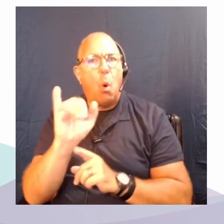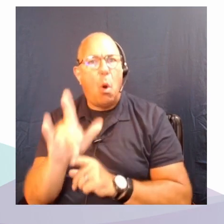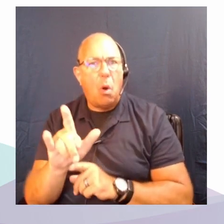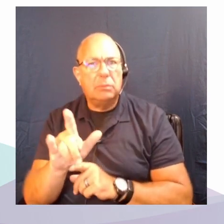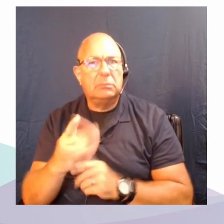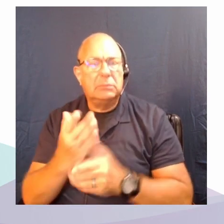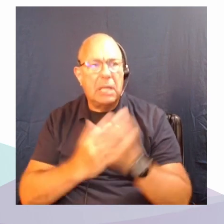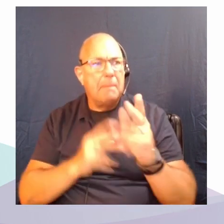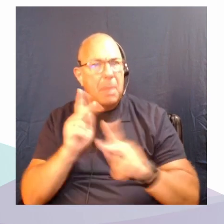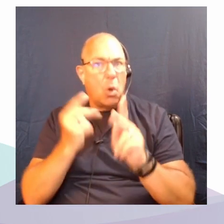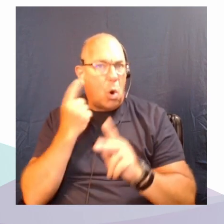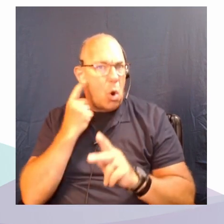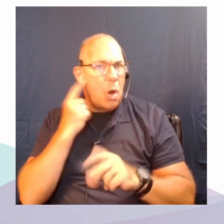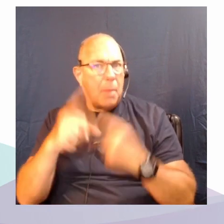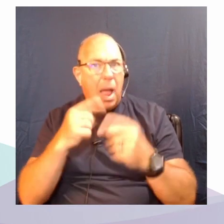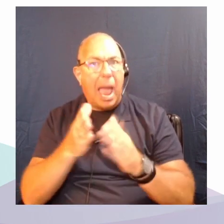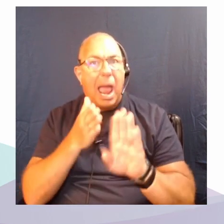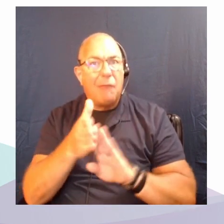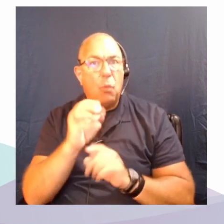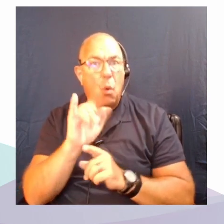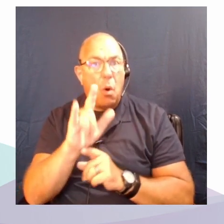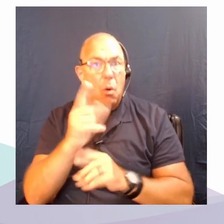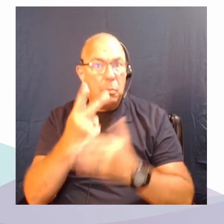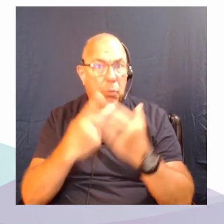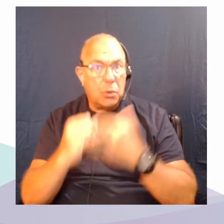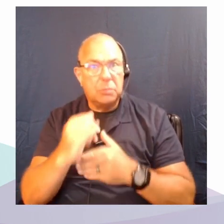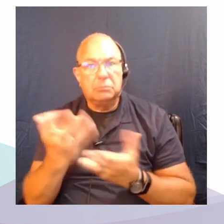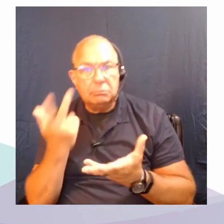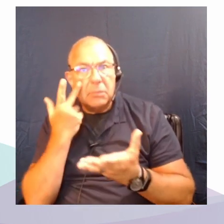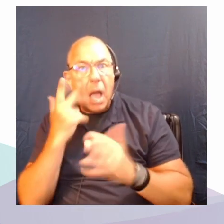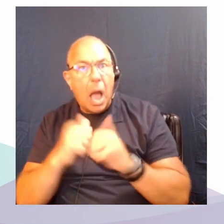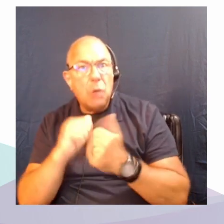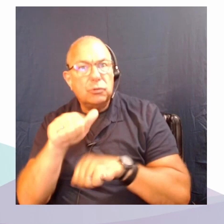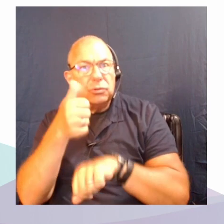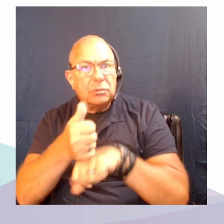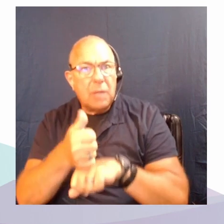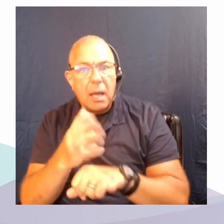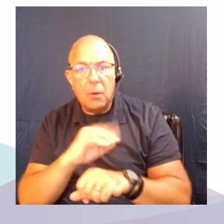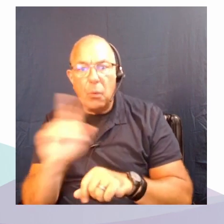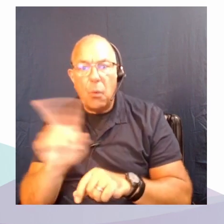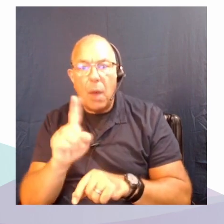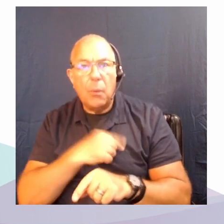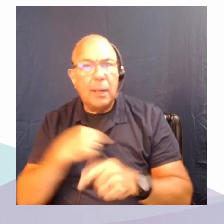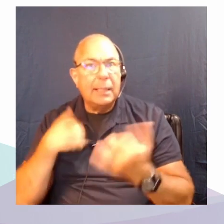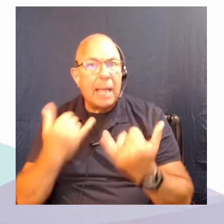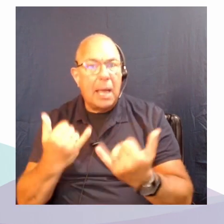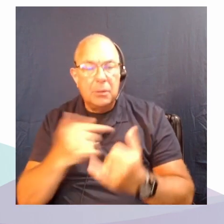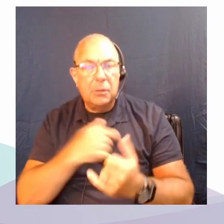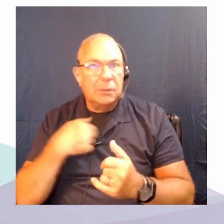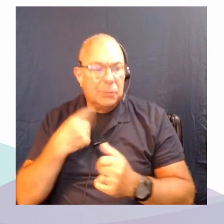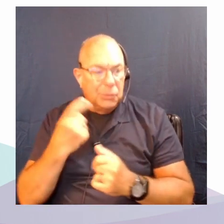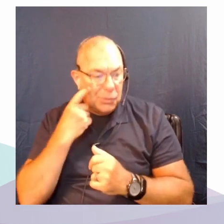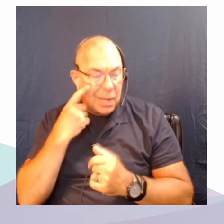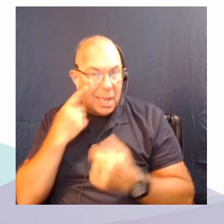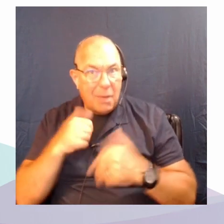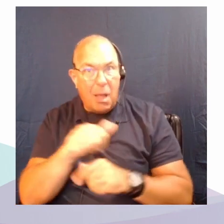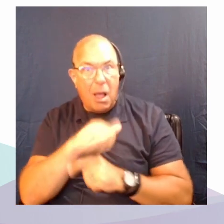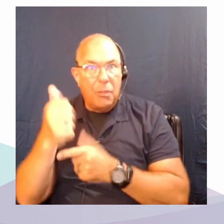After Oil project and would love to hear how it got started and where we're at recently, because we've just had another collaborative book published.